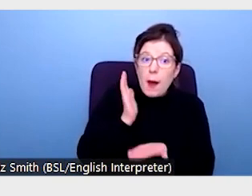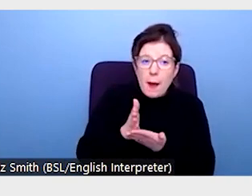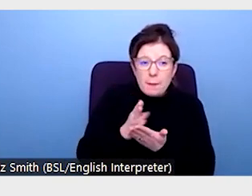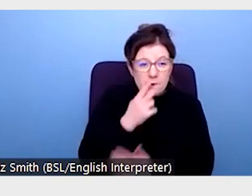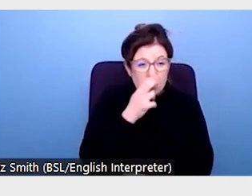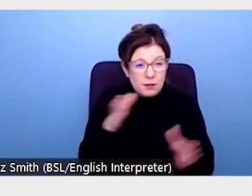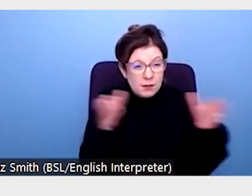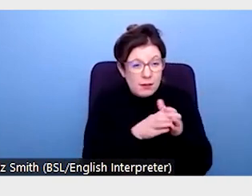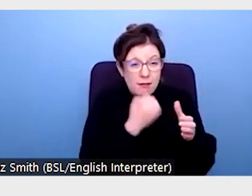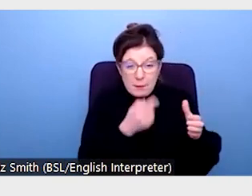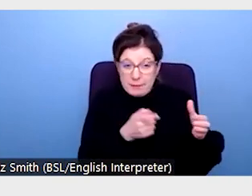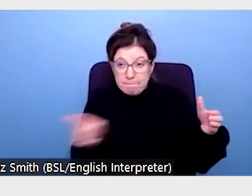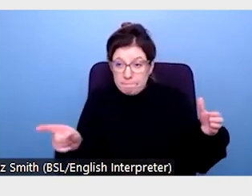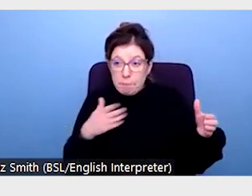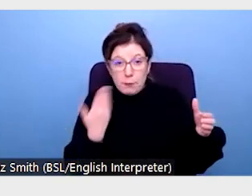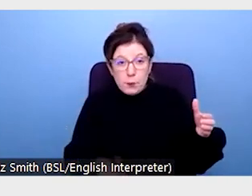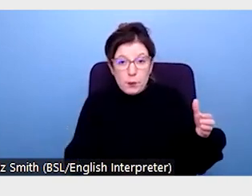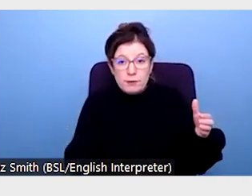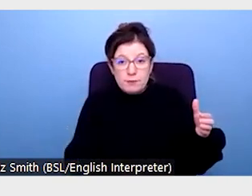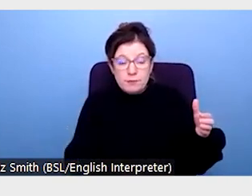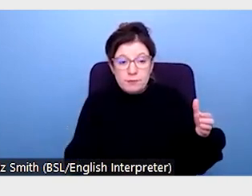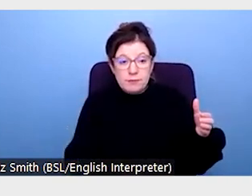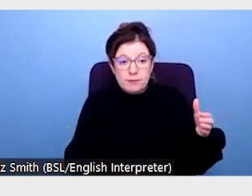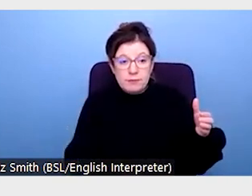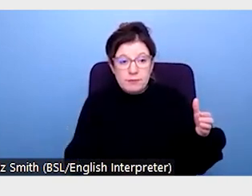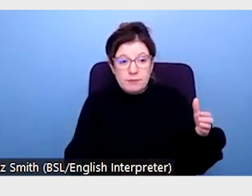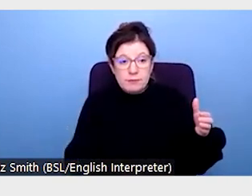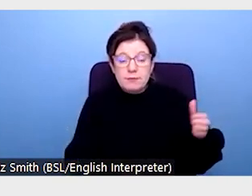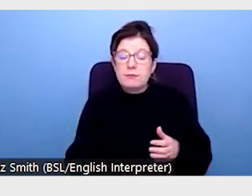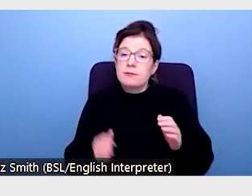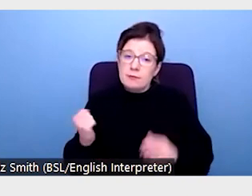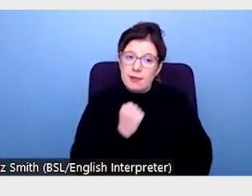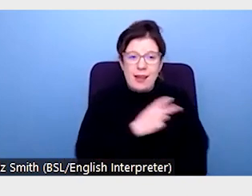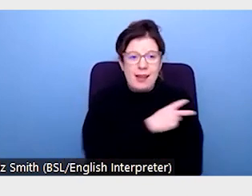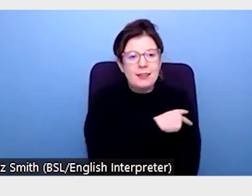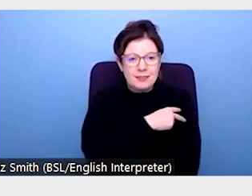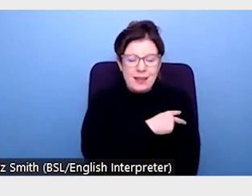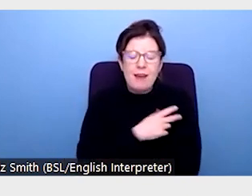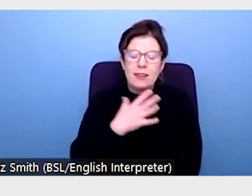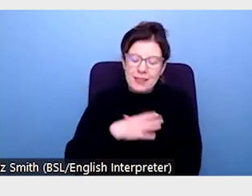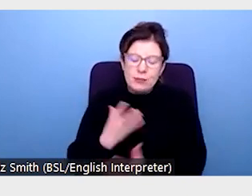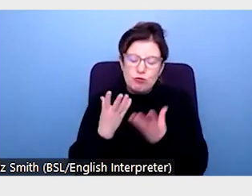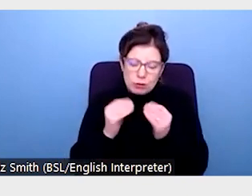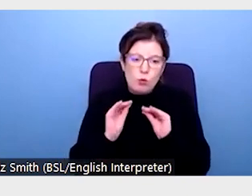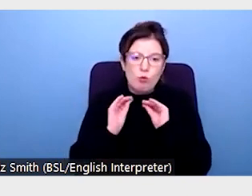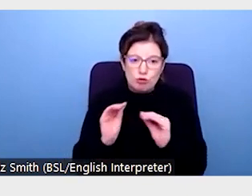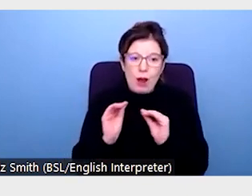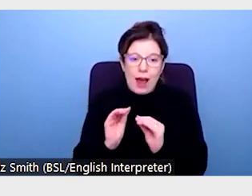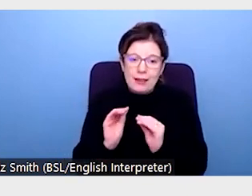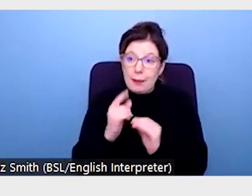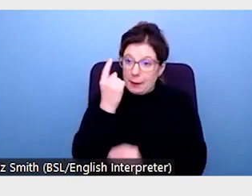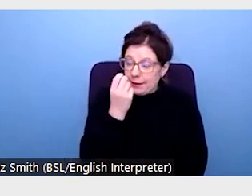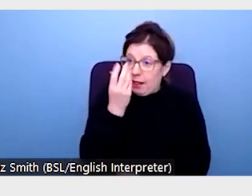during this time. This emphasizes the need for staff to have the appropriate resources and training to be able to implement